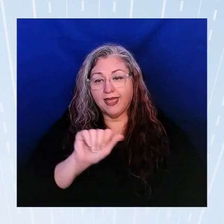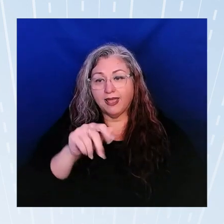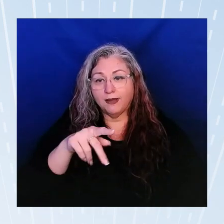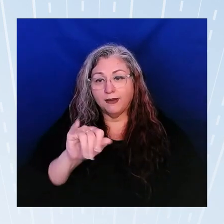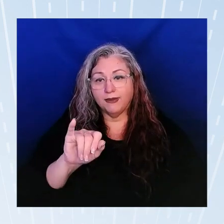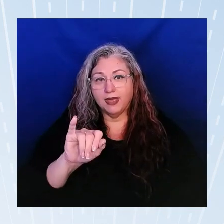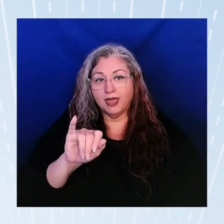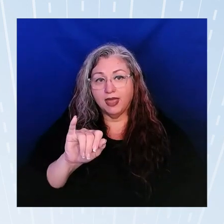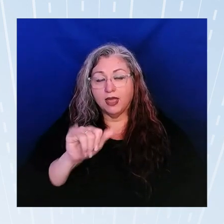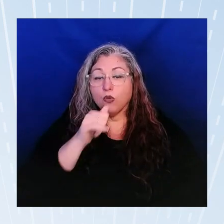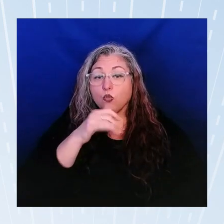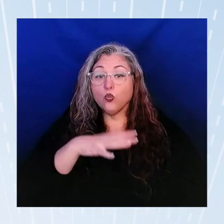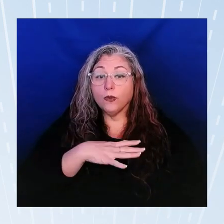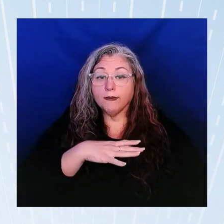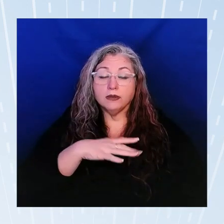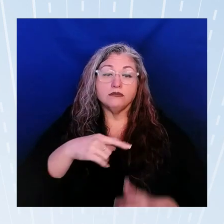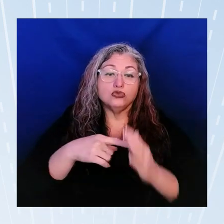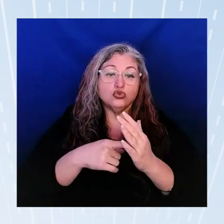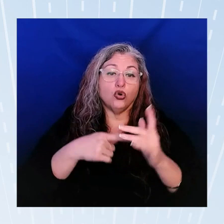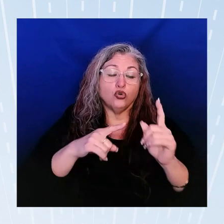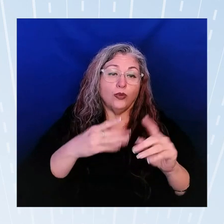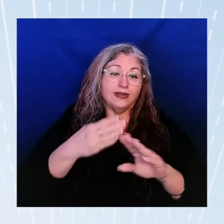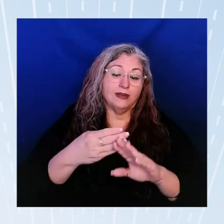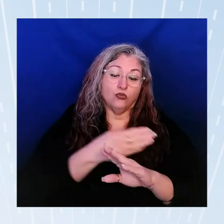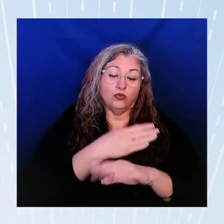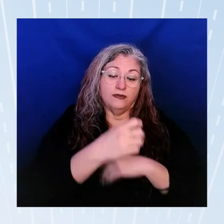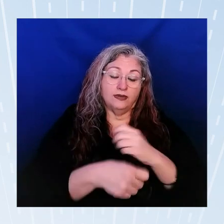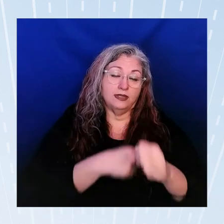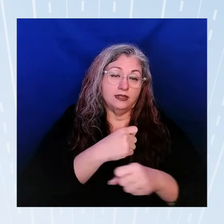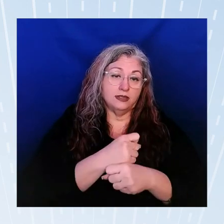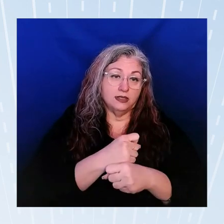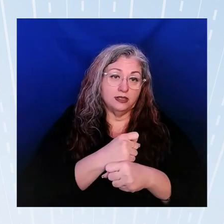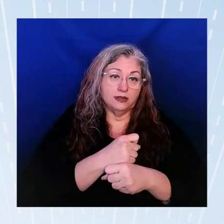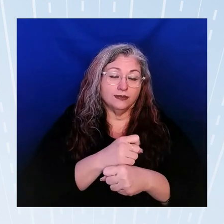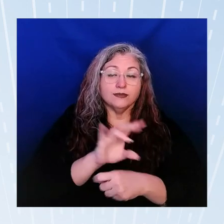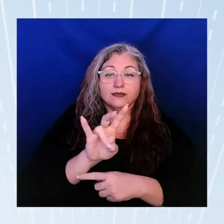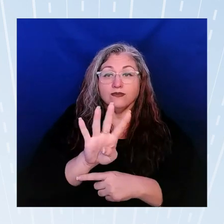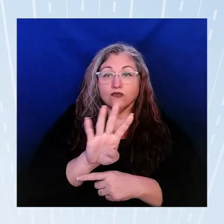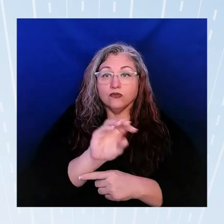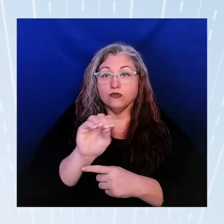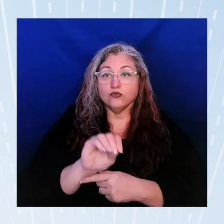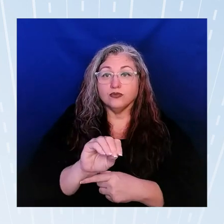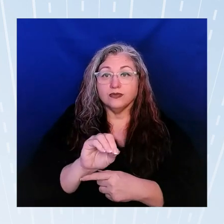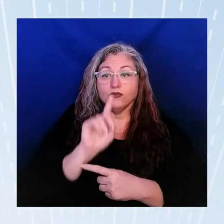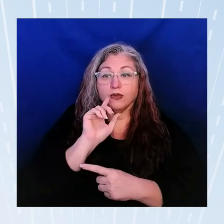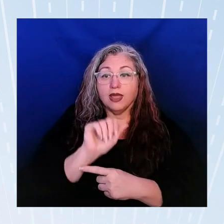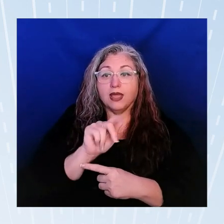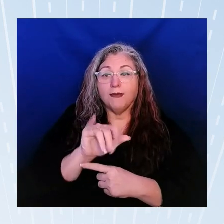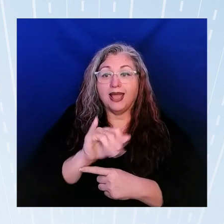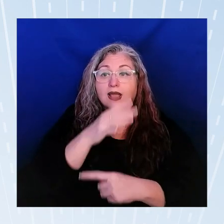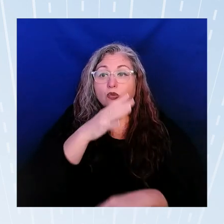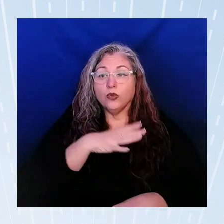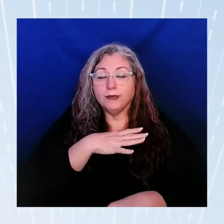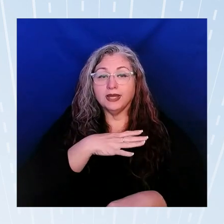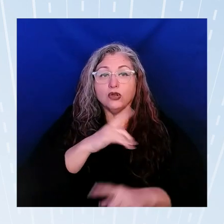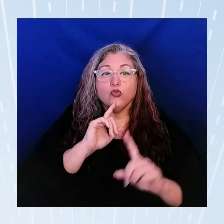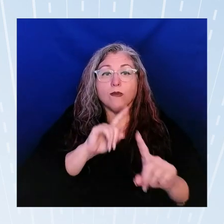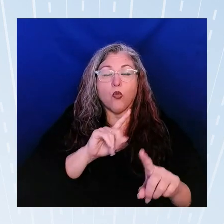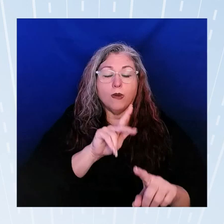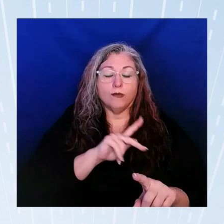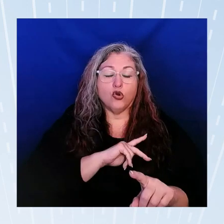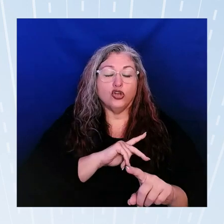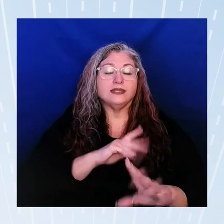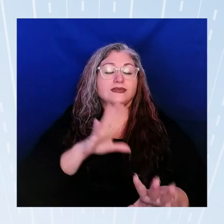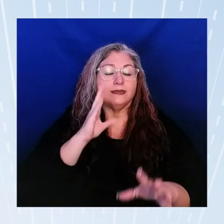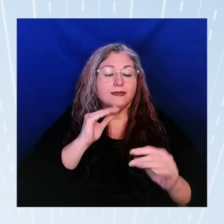women show that during the previous year 74 percent of AAPI women reported personally experiencing